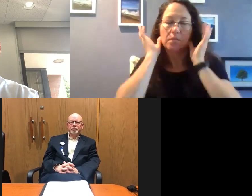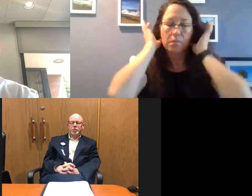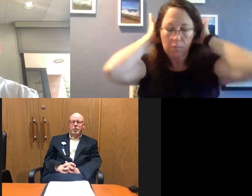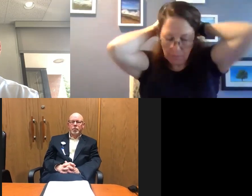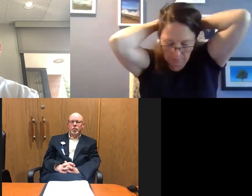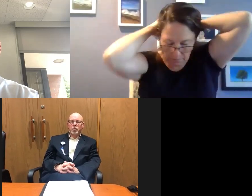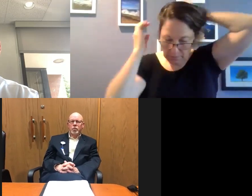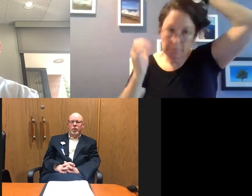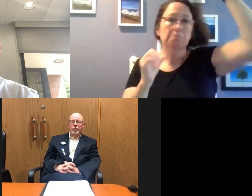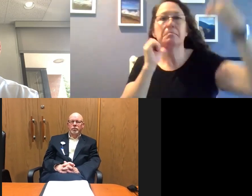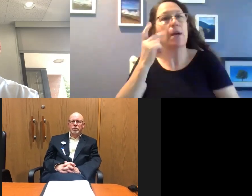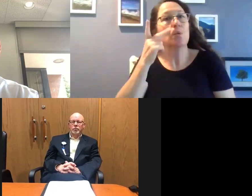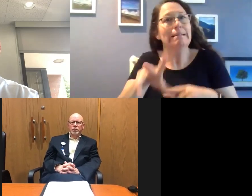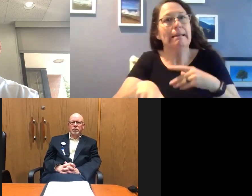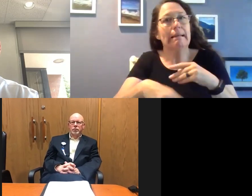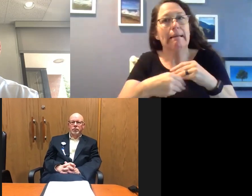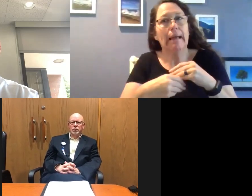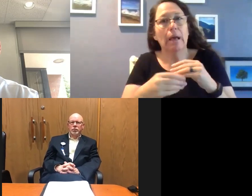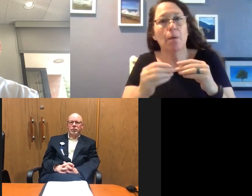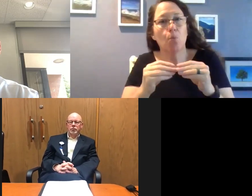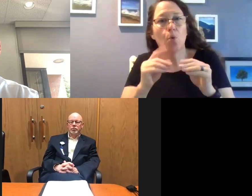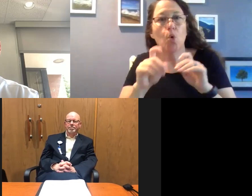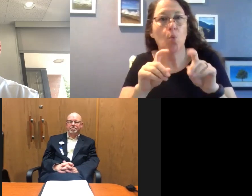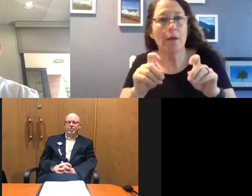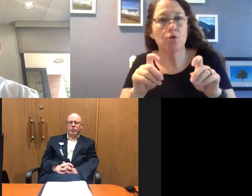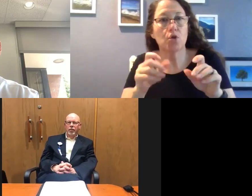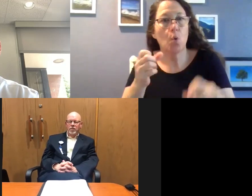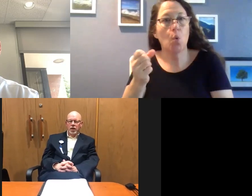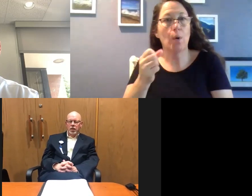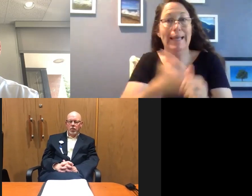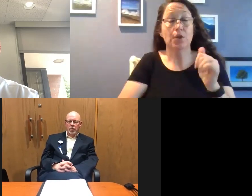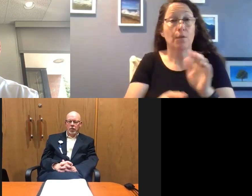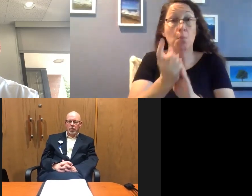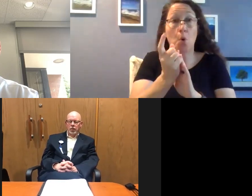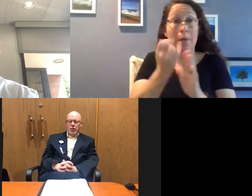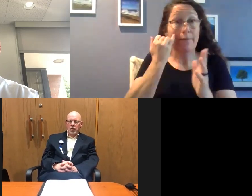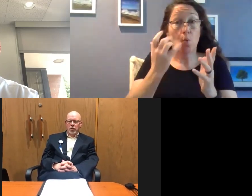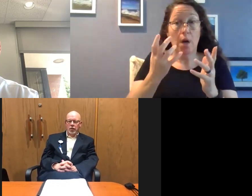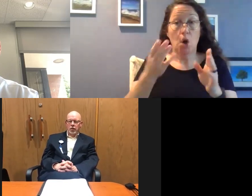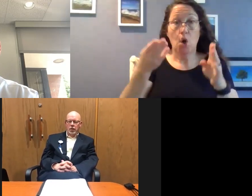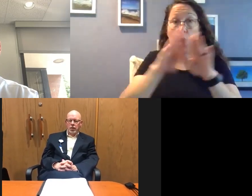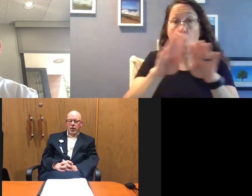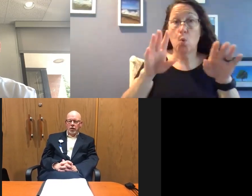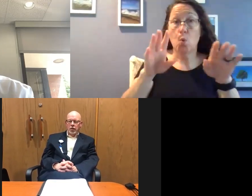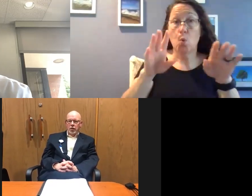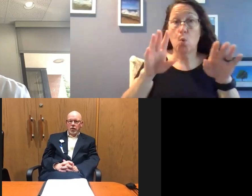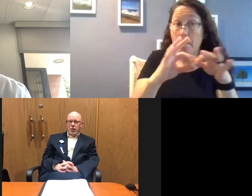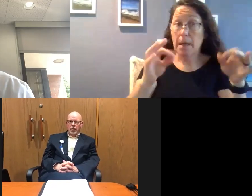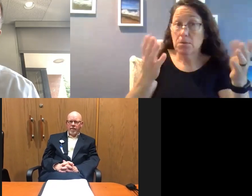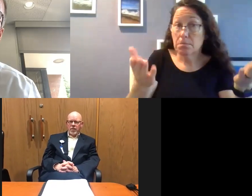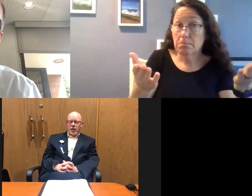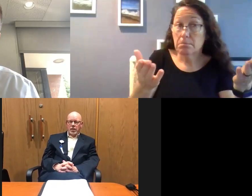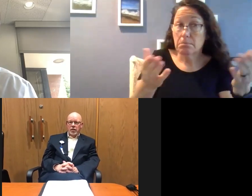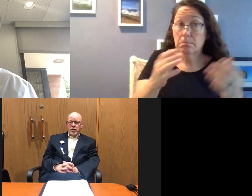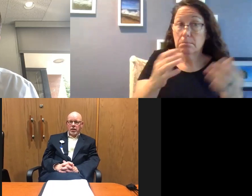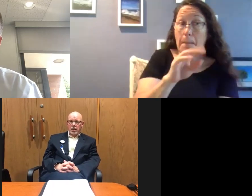I don't see any additional questions from our media partners on the call. So I'll let you each have a moment if you'd like to do any closing thoughts. So perhaps we can start with you,